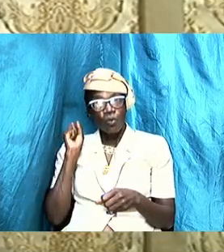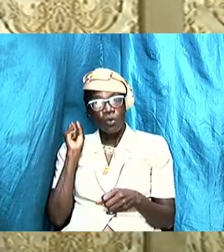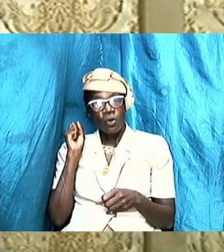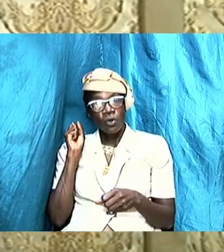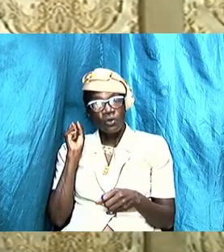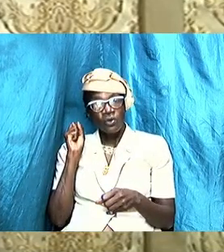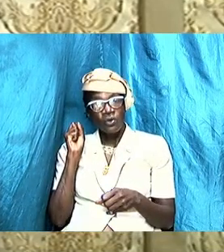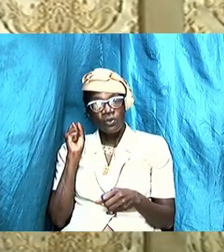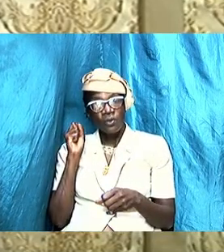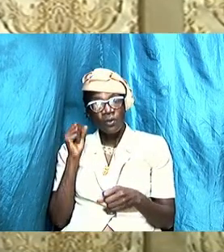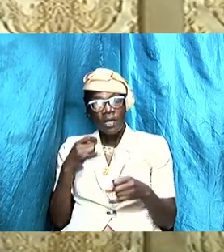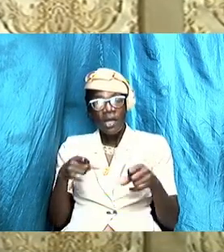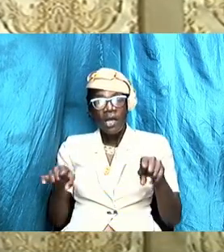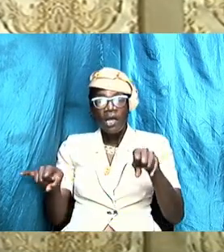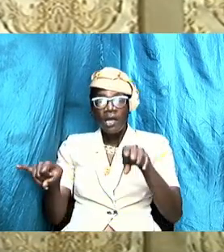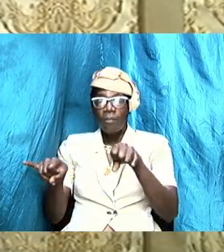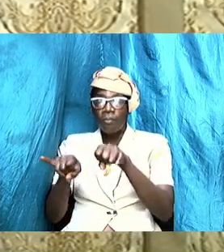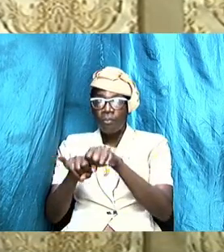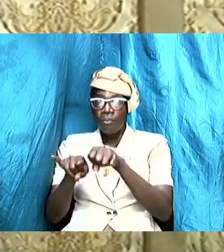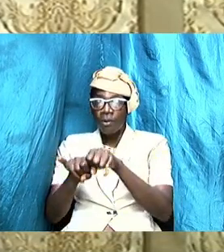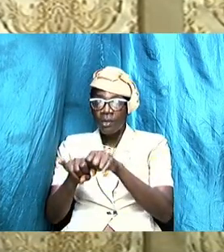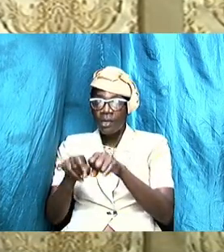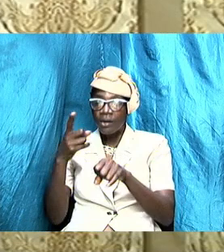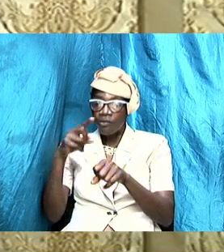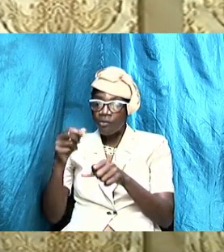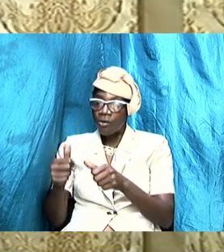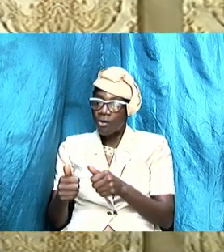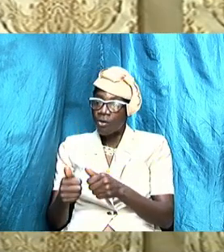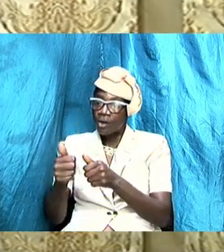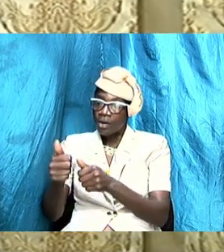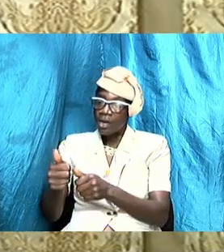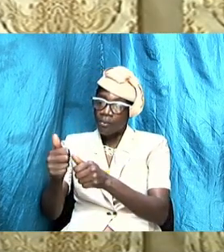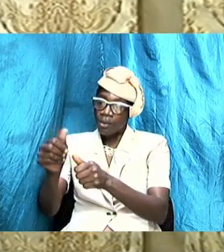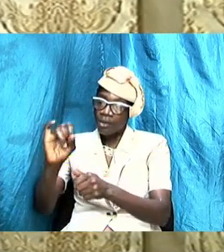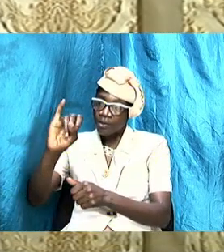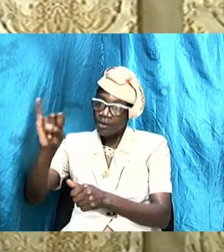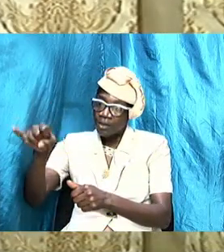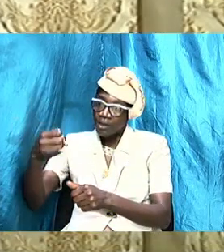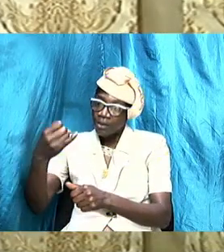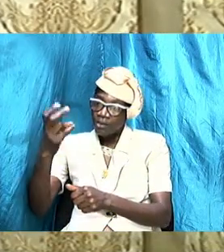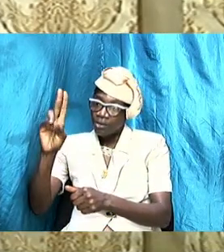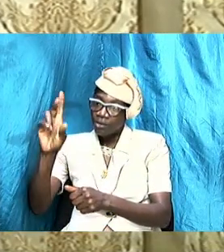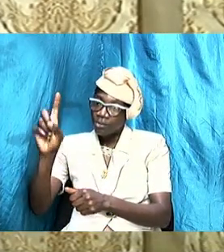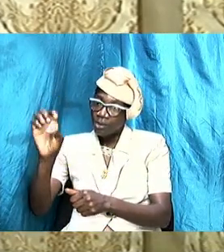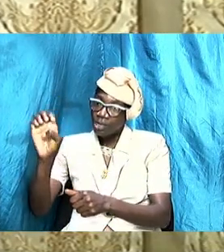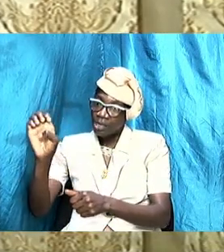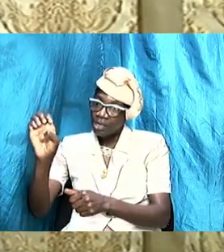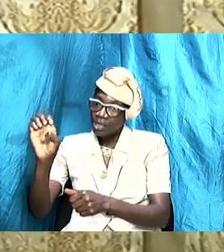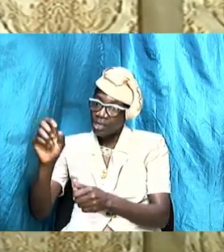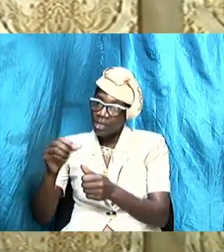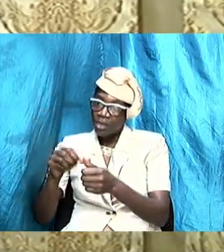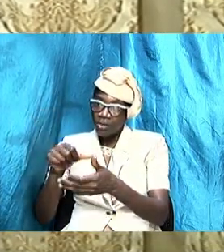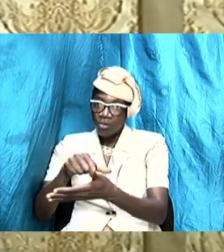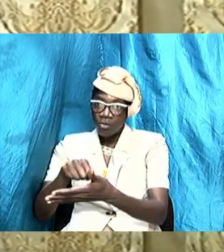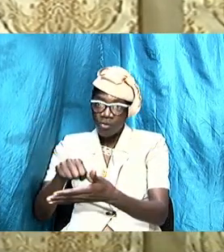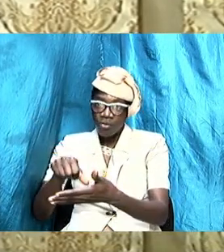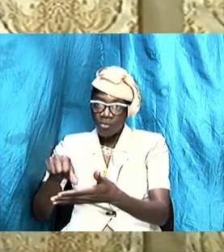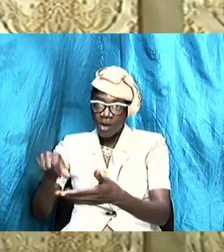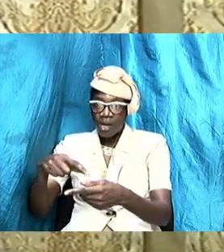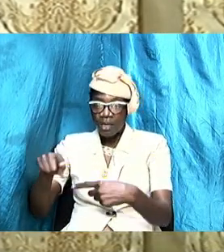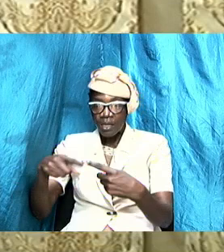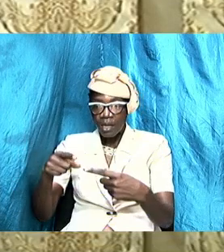imperative for the Apostle Jude to write unto them about the common